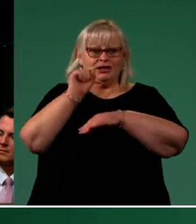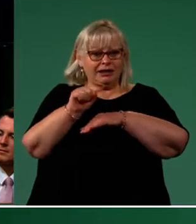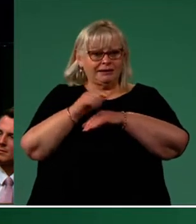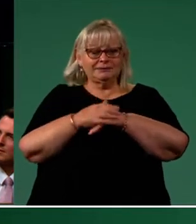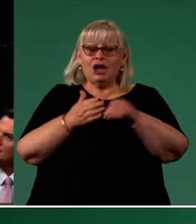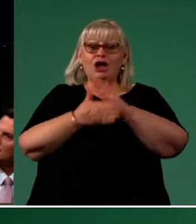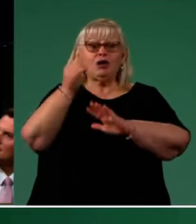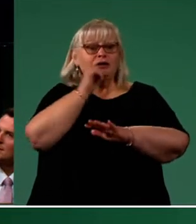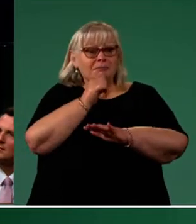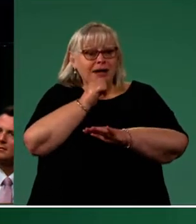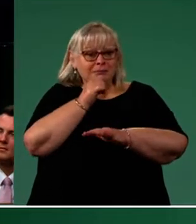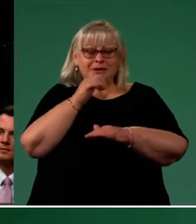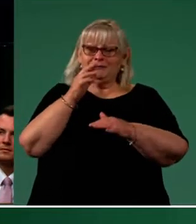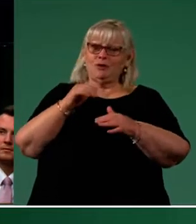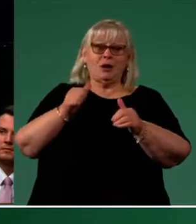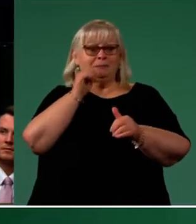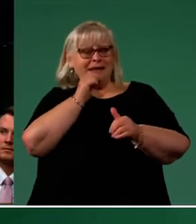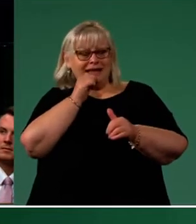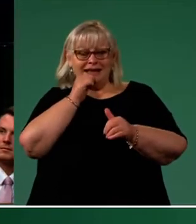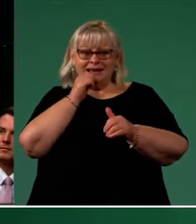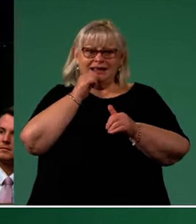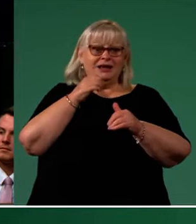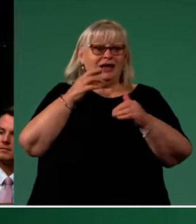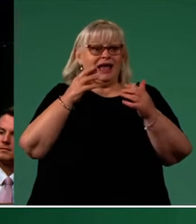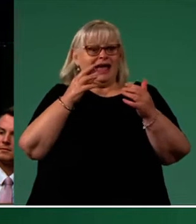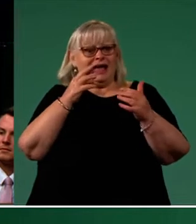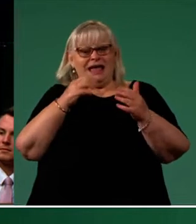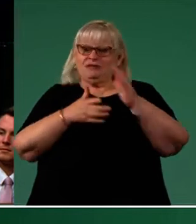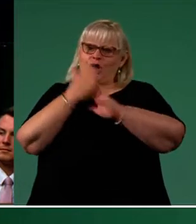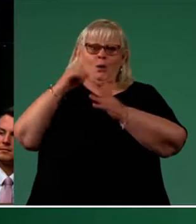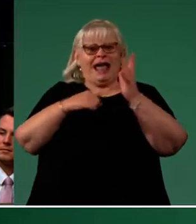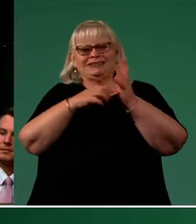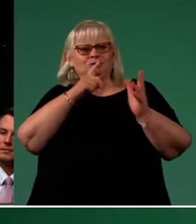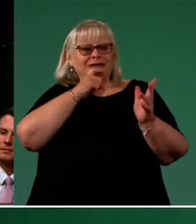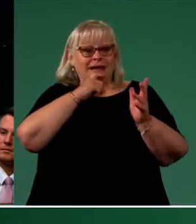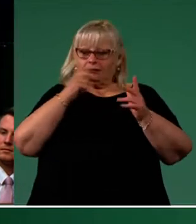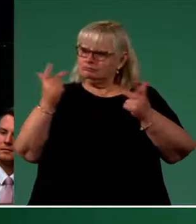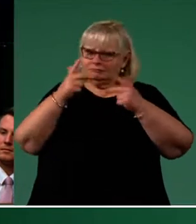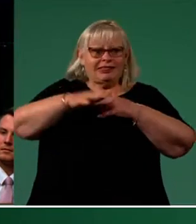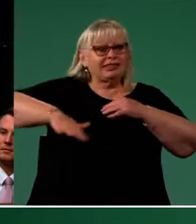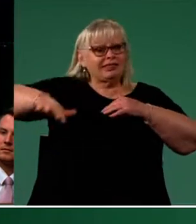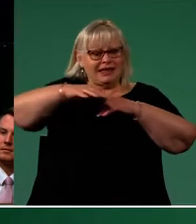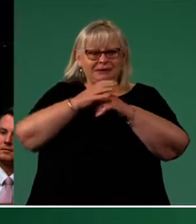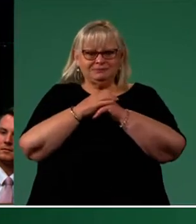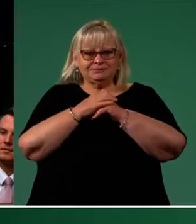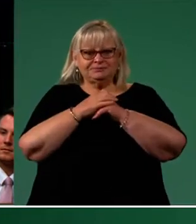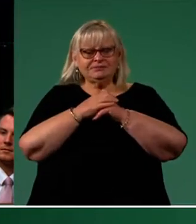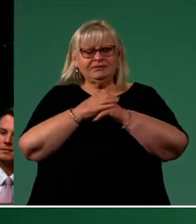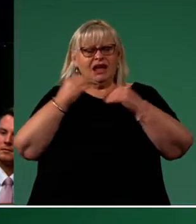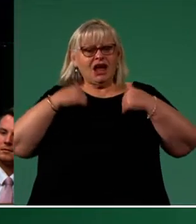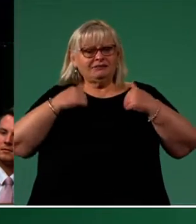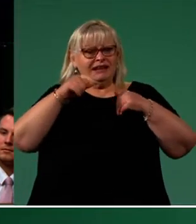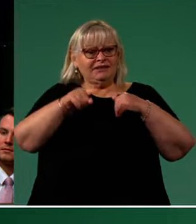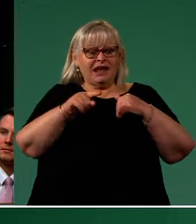the pub to grab a beer and where I choose to treat myself when I decide to go out to dinner. Bennelong is where I've lived the highest of highs and the lowest